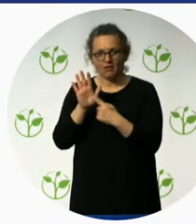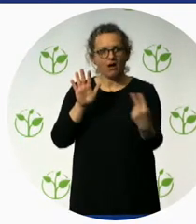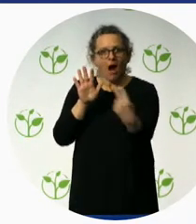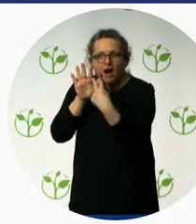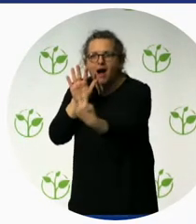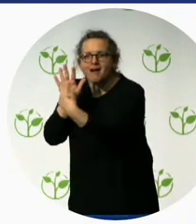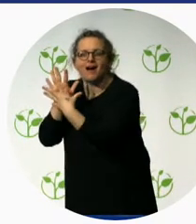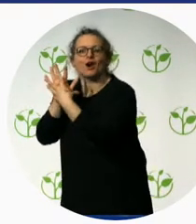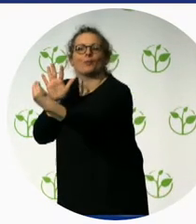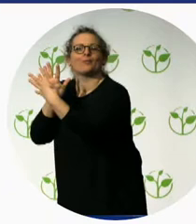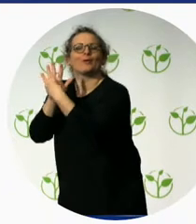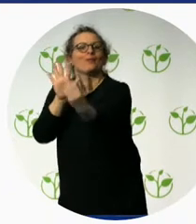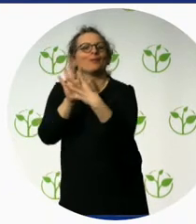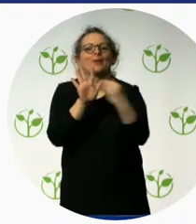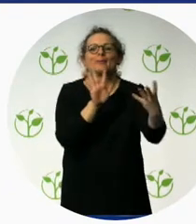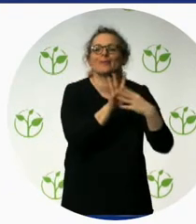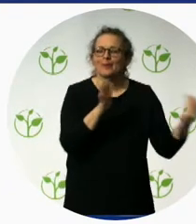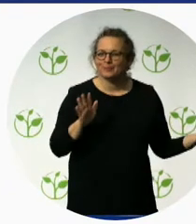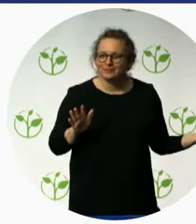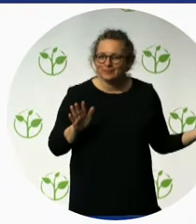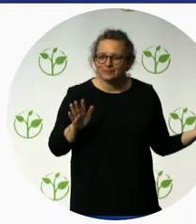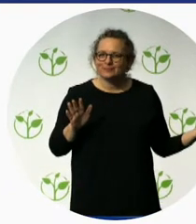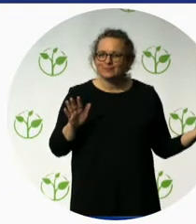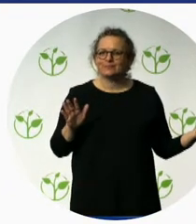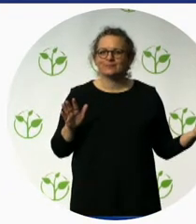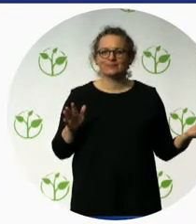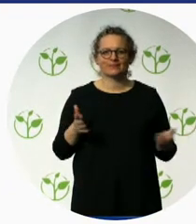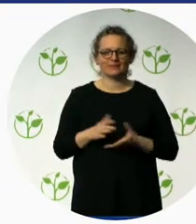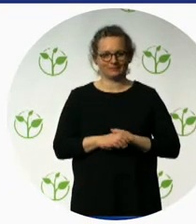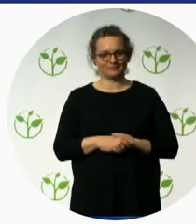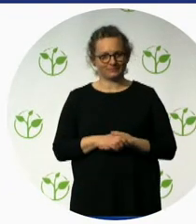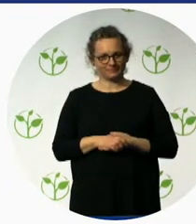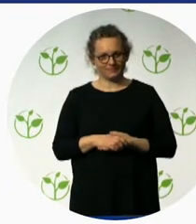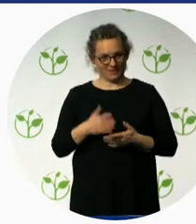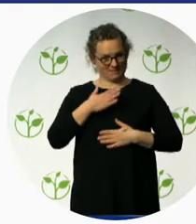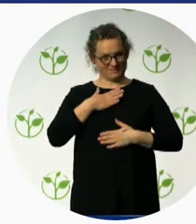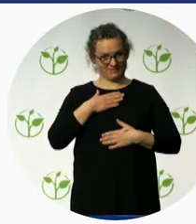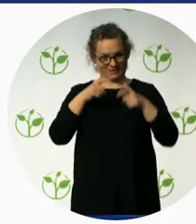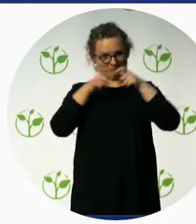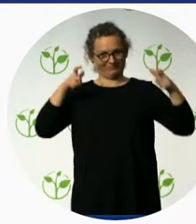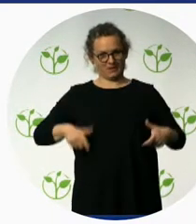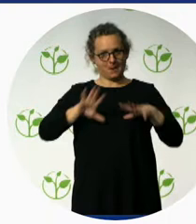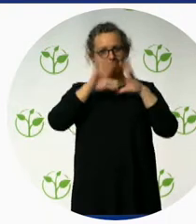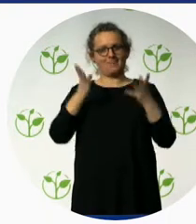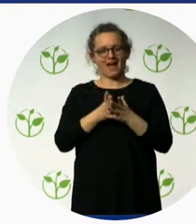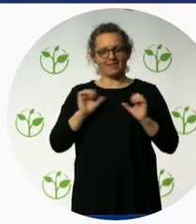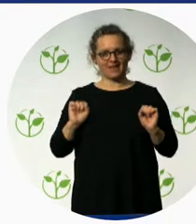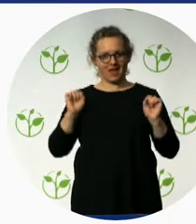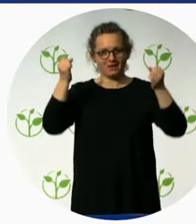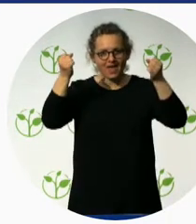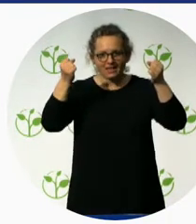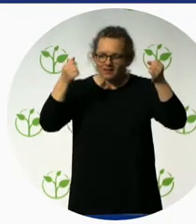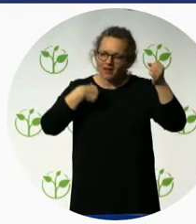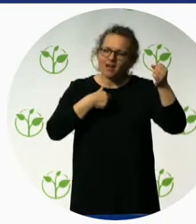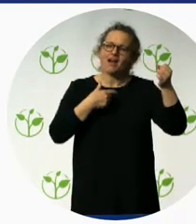What planet able travelers say, some really love the idea of inclusive travel. Like mixing all of them together, traveling as one